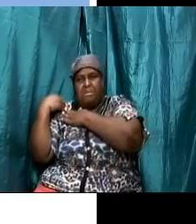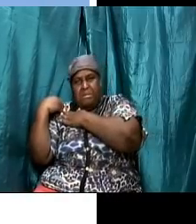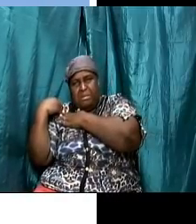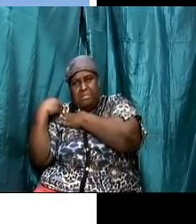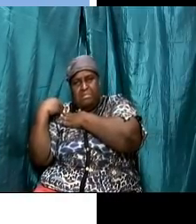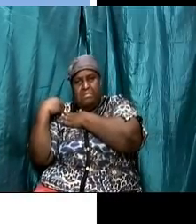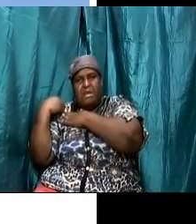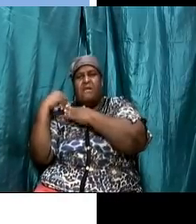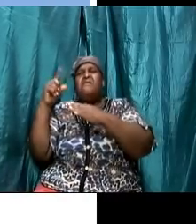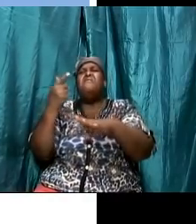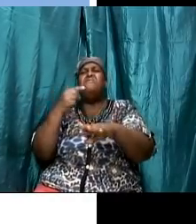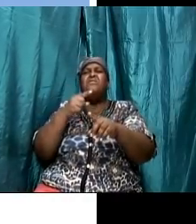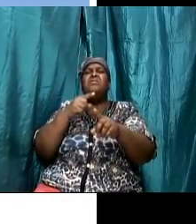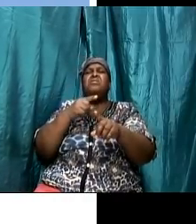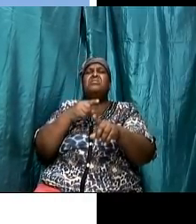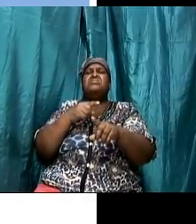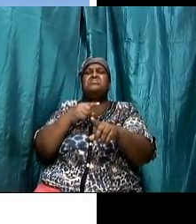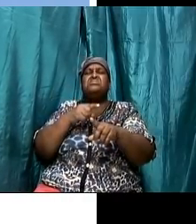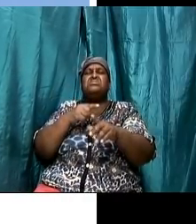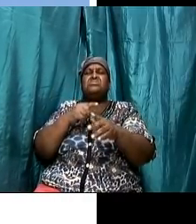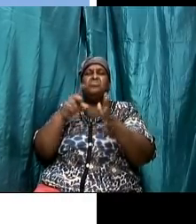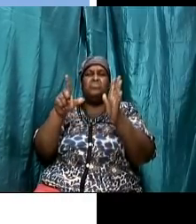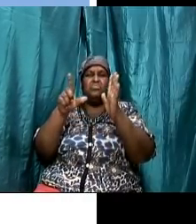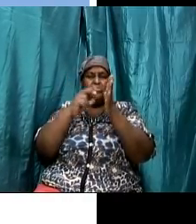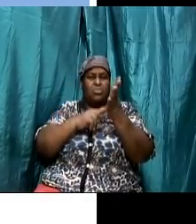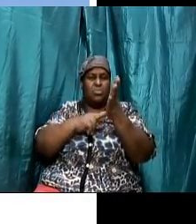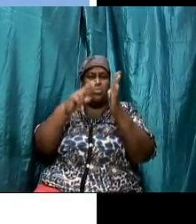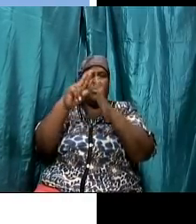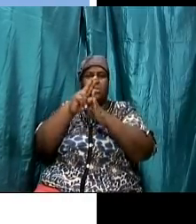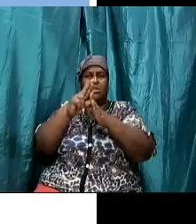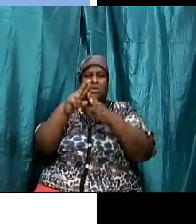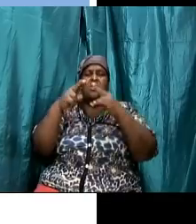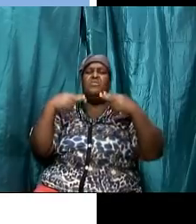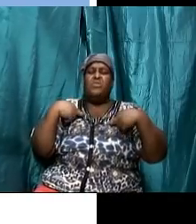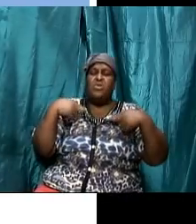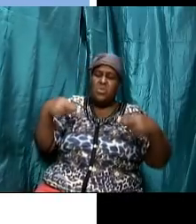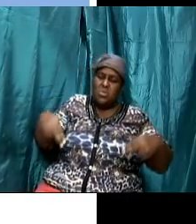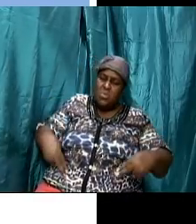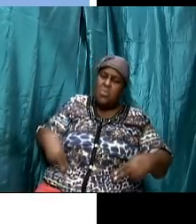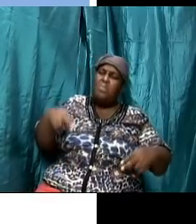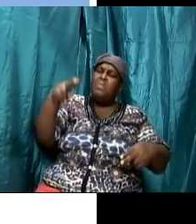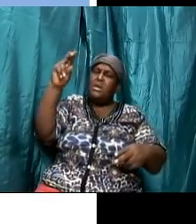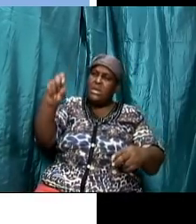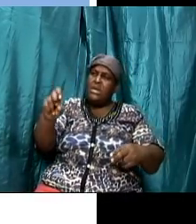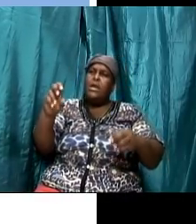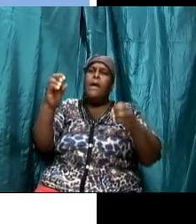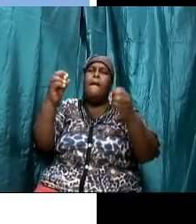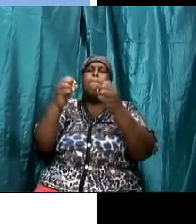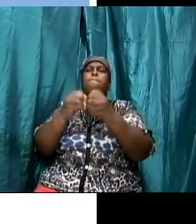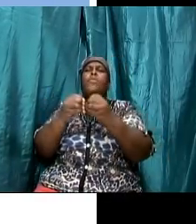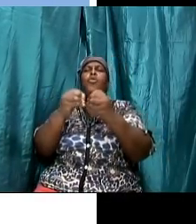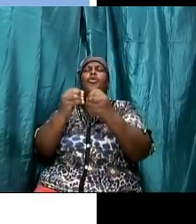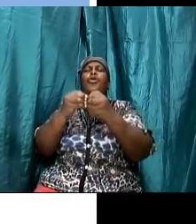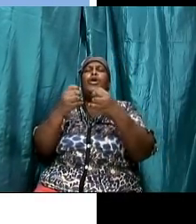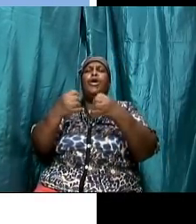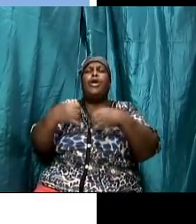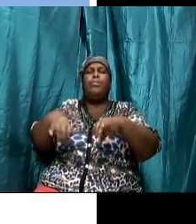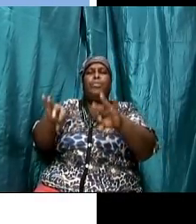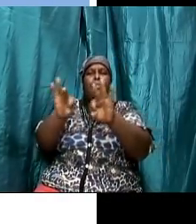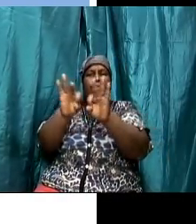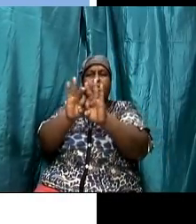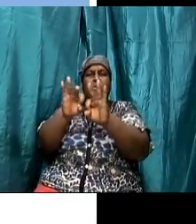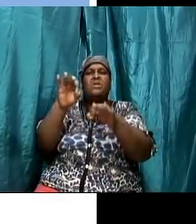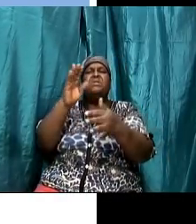felt before god brought to the principle that the human need is more important than the religious need